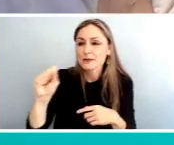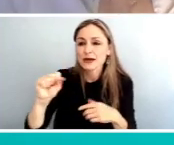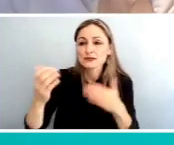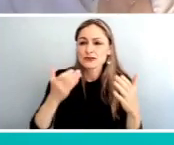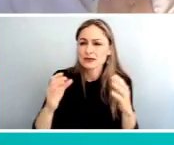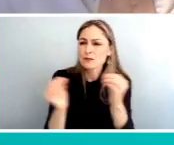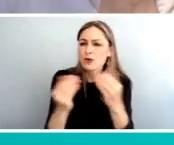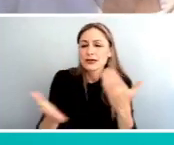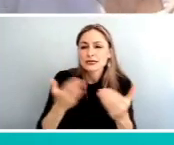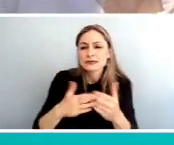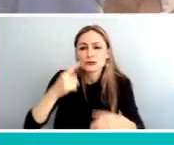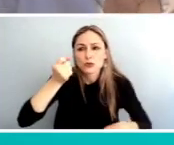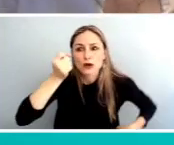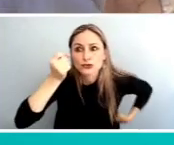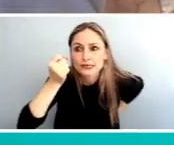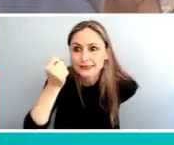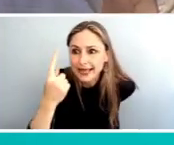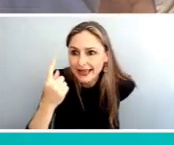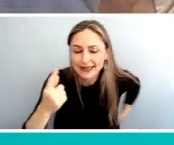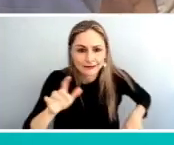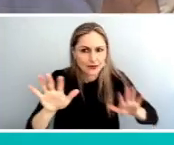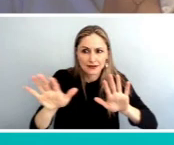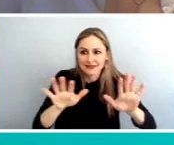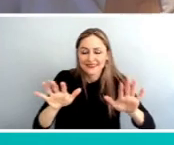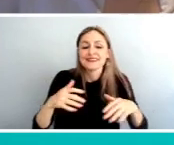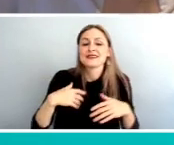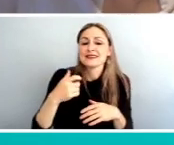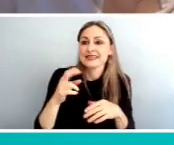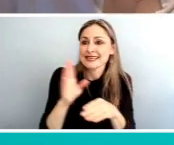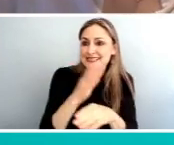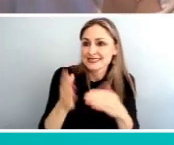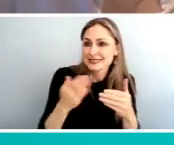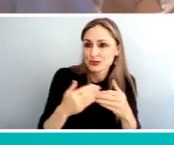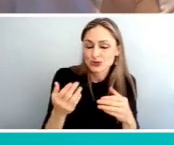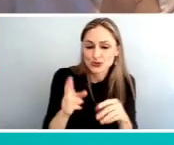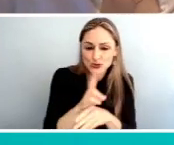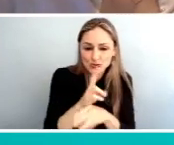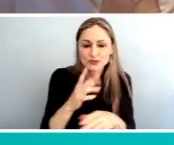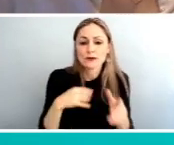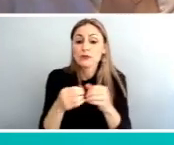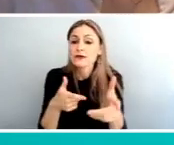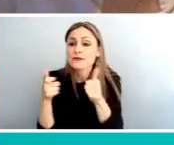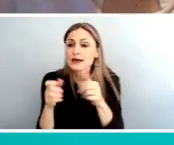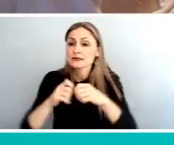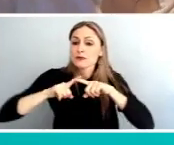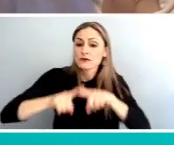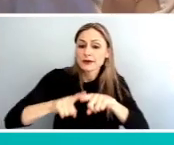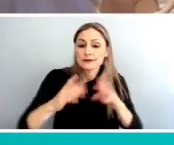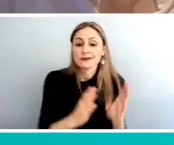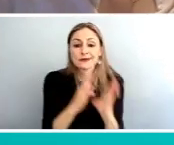and easier to use, also to make it faster and more reliable, to make it easier and more efficient to operate,